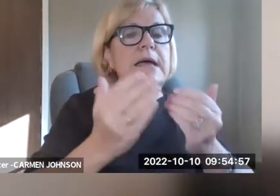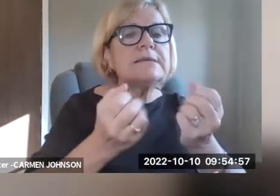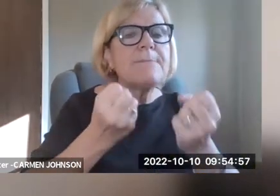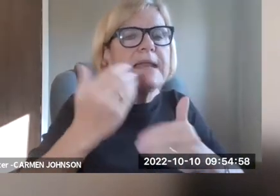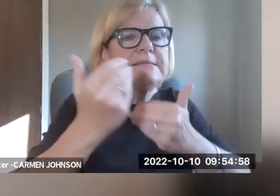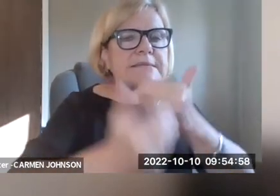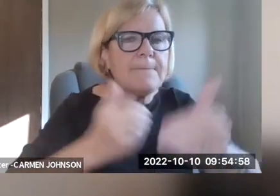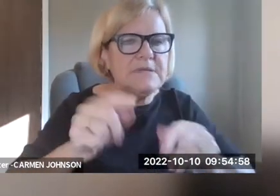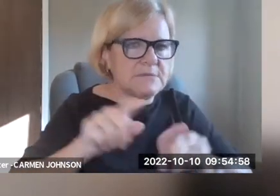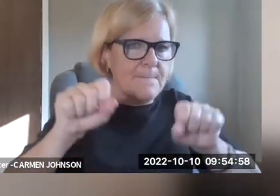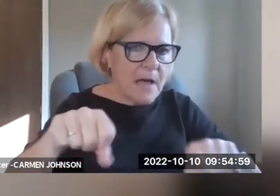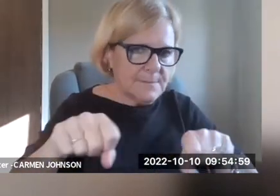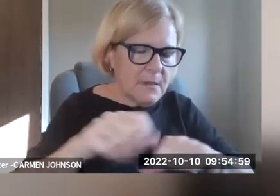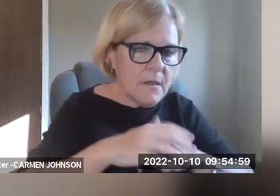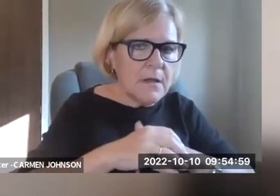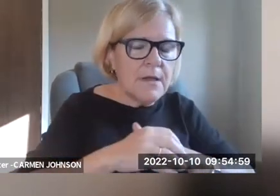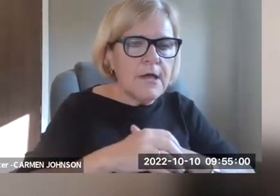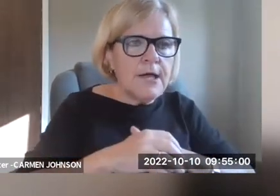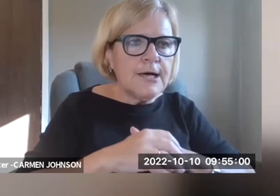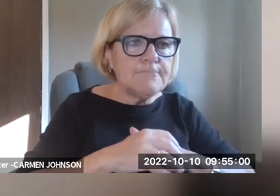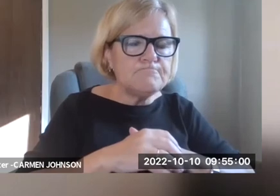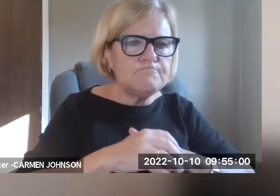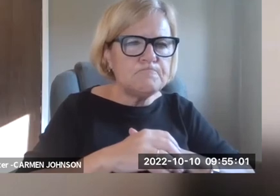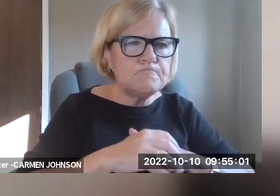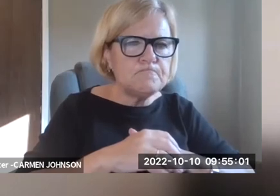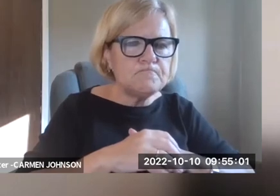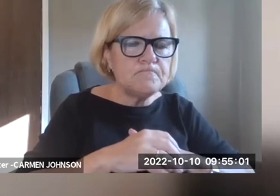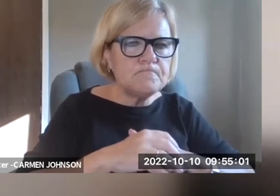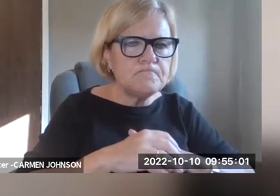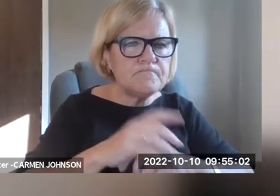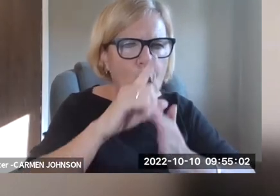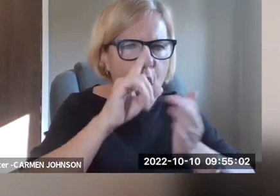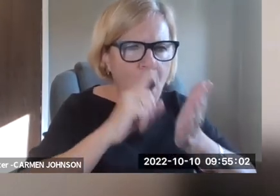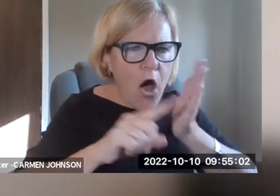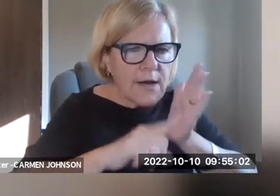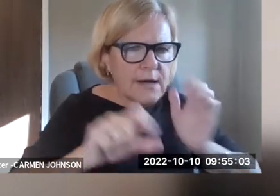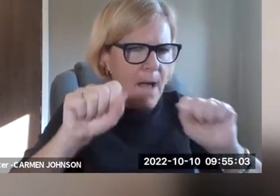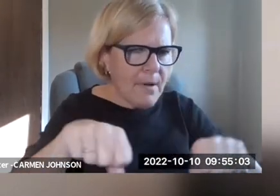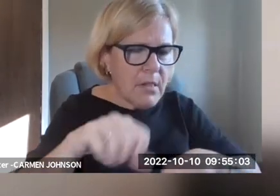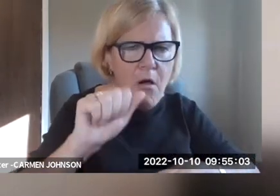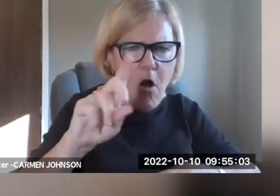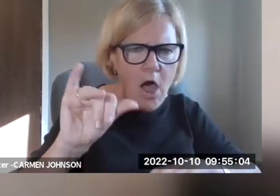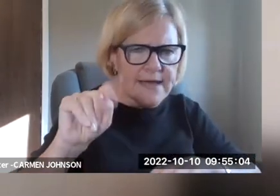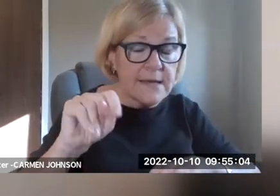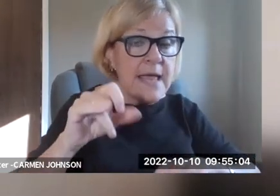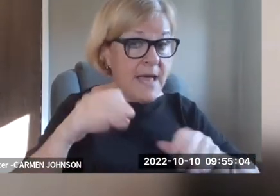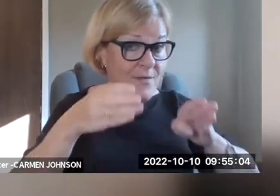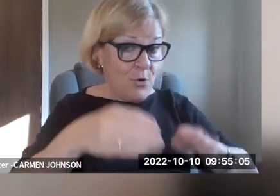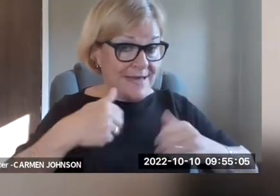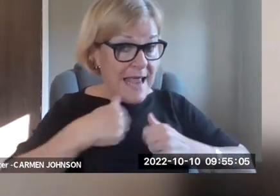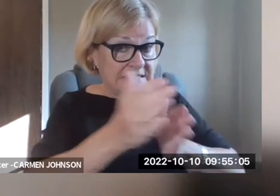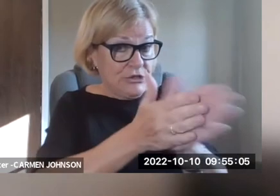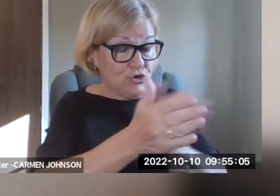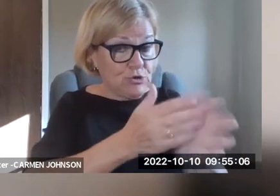that one wants to think at all times about making, um, as many steps as possible, uh, uh,